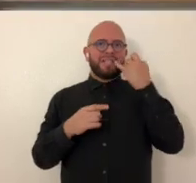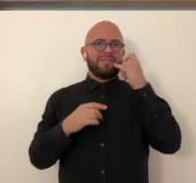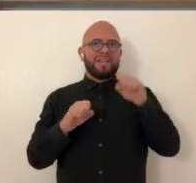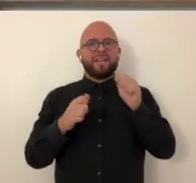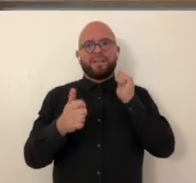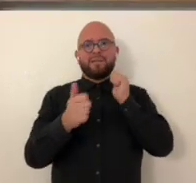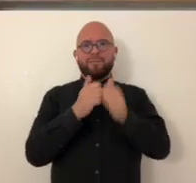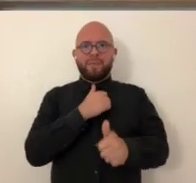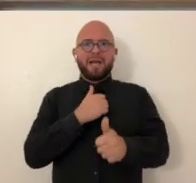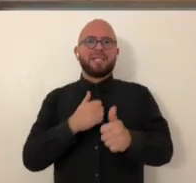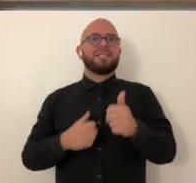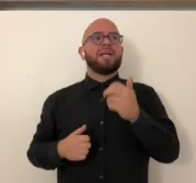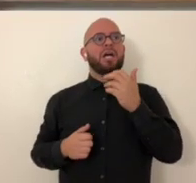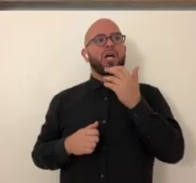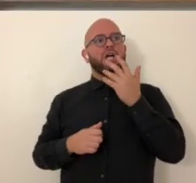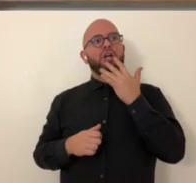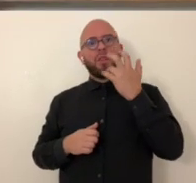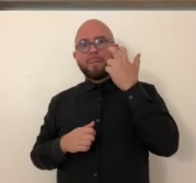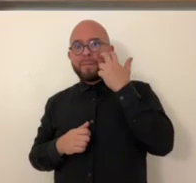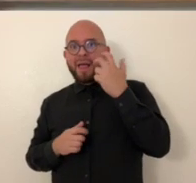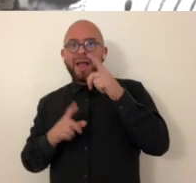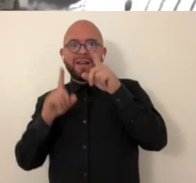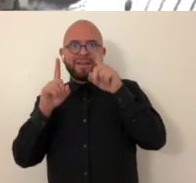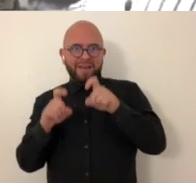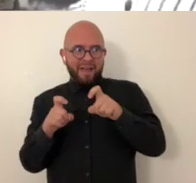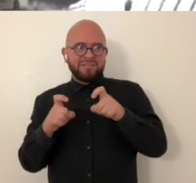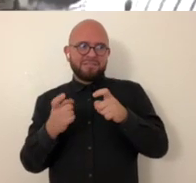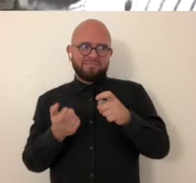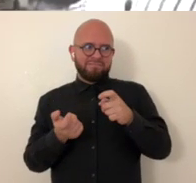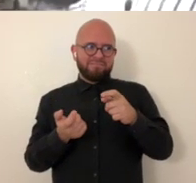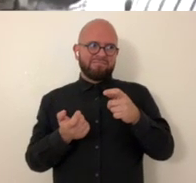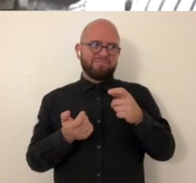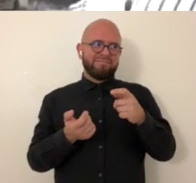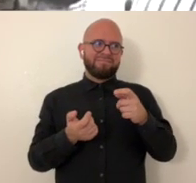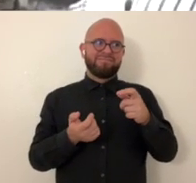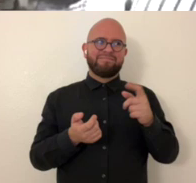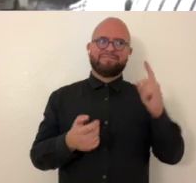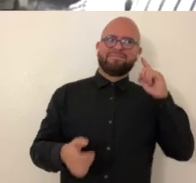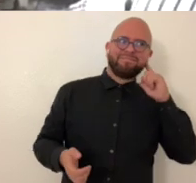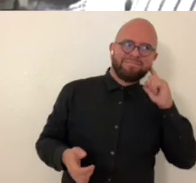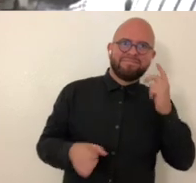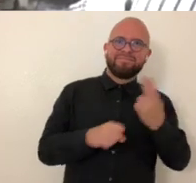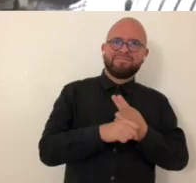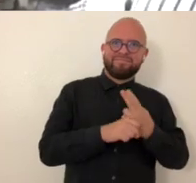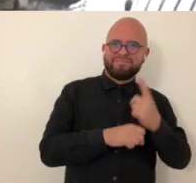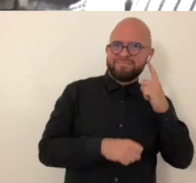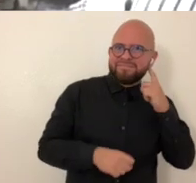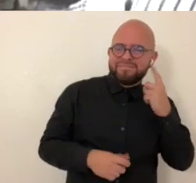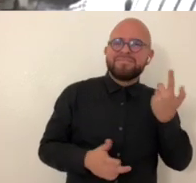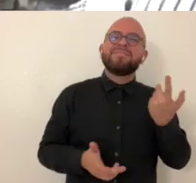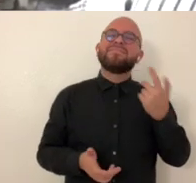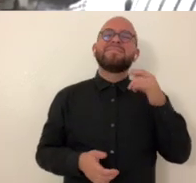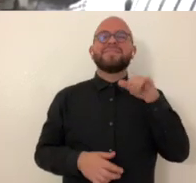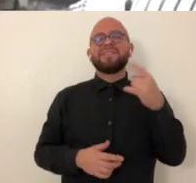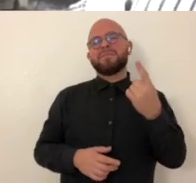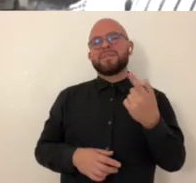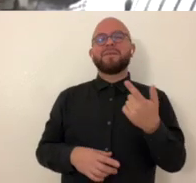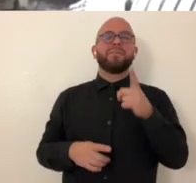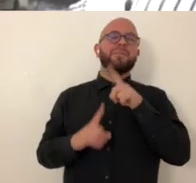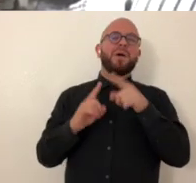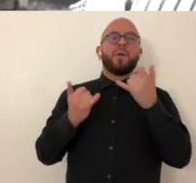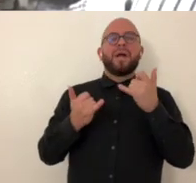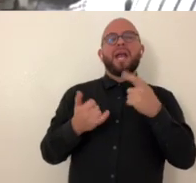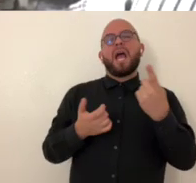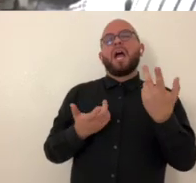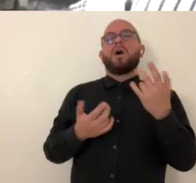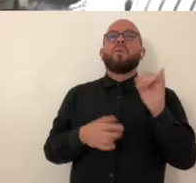think people were able to pass a colorblind test when they were colorblind mm-hmm that was a cool project it's just the format has to be right